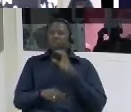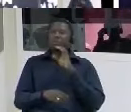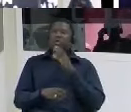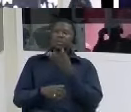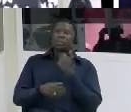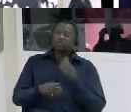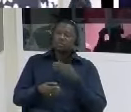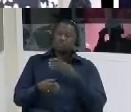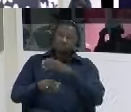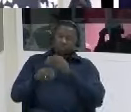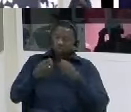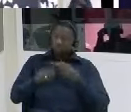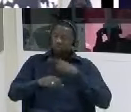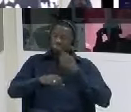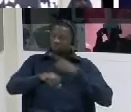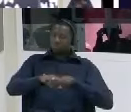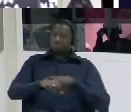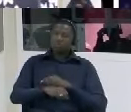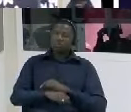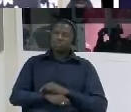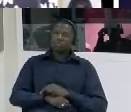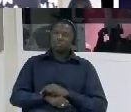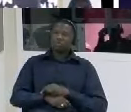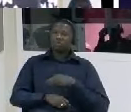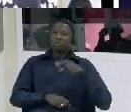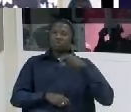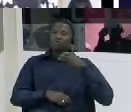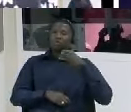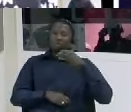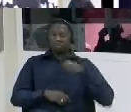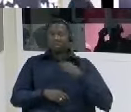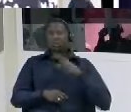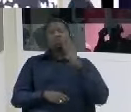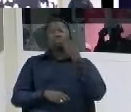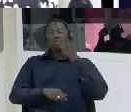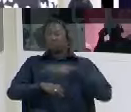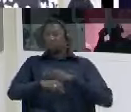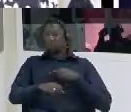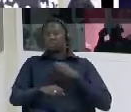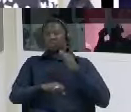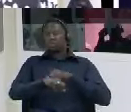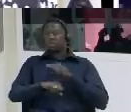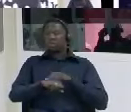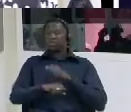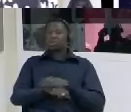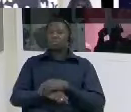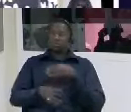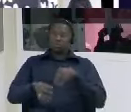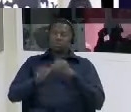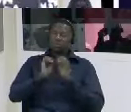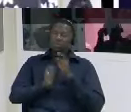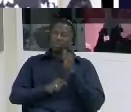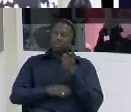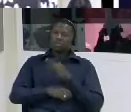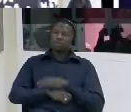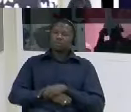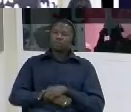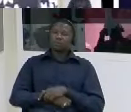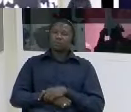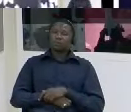you were tortured on two occasions yes and is the first occasion you mentioned